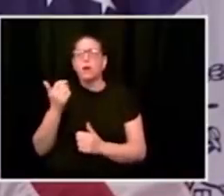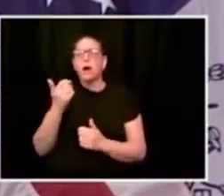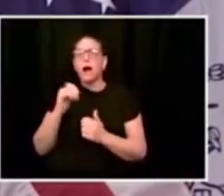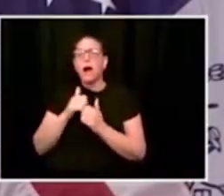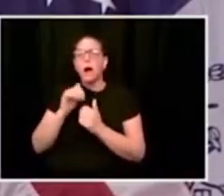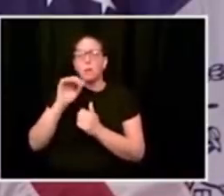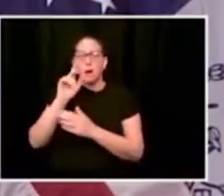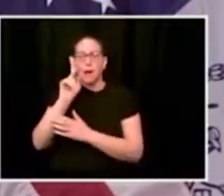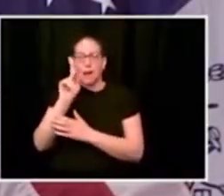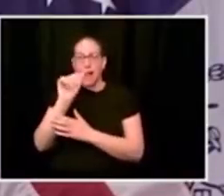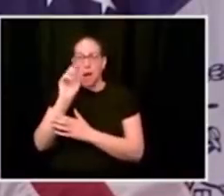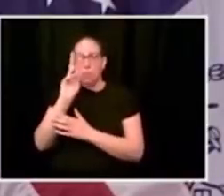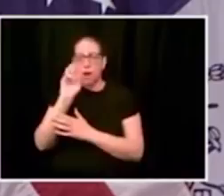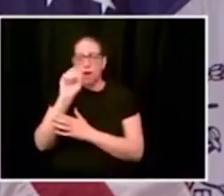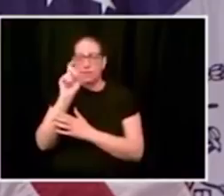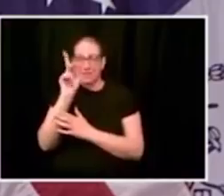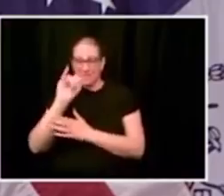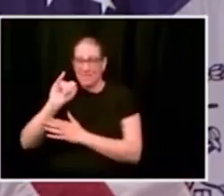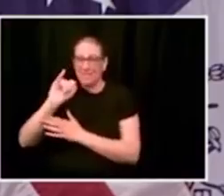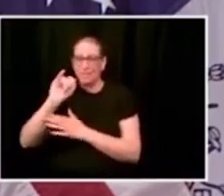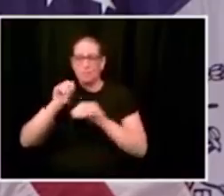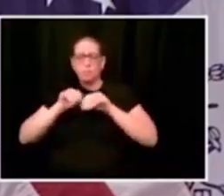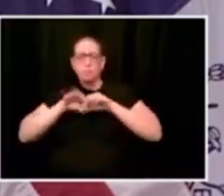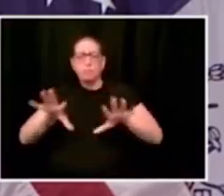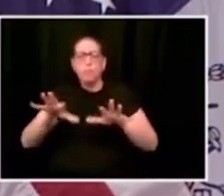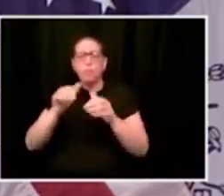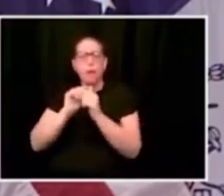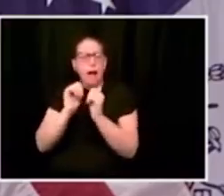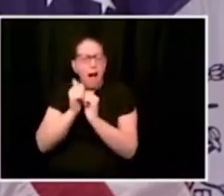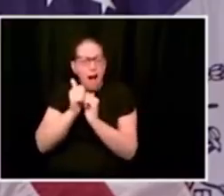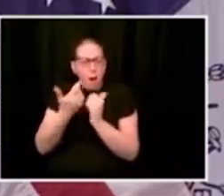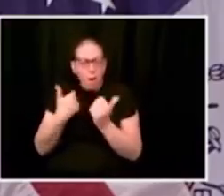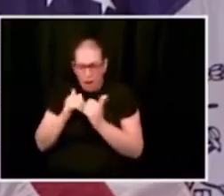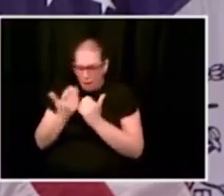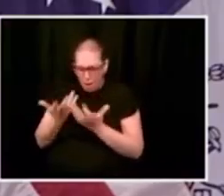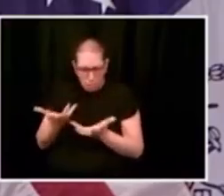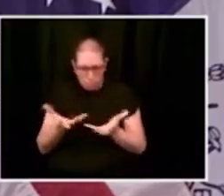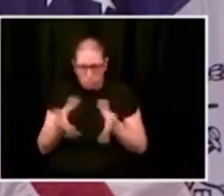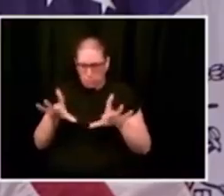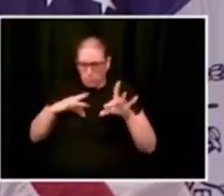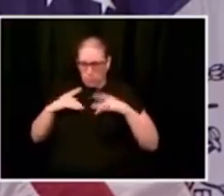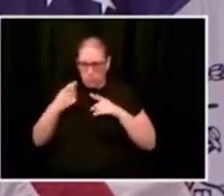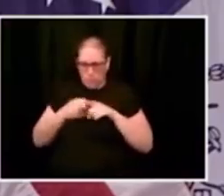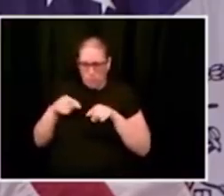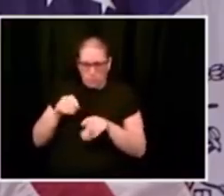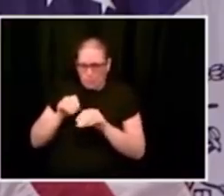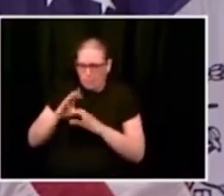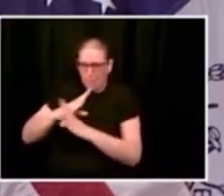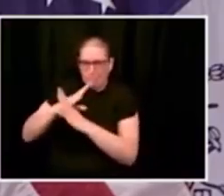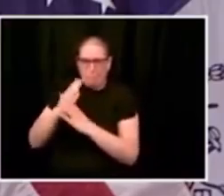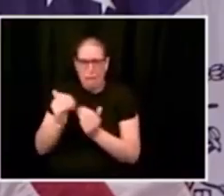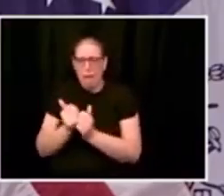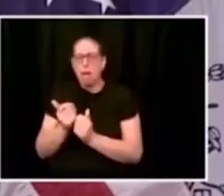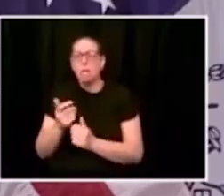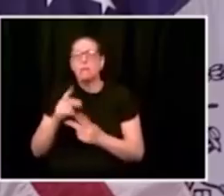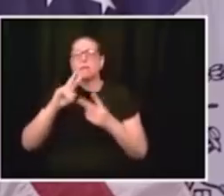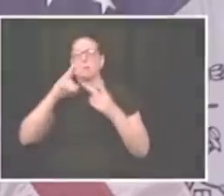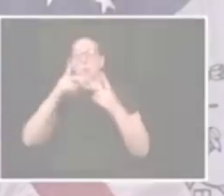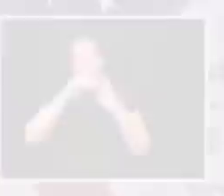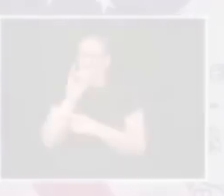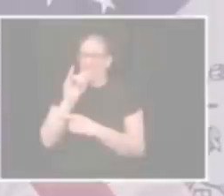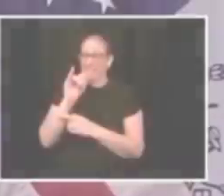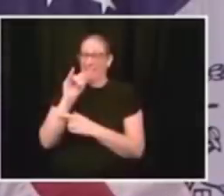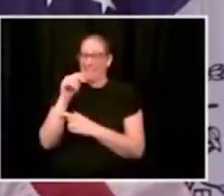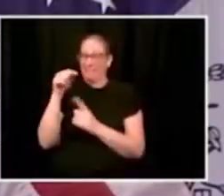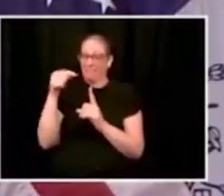much is this now being taken into consideration as part of a possible reopening of schools in